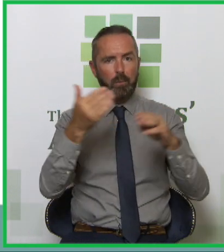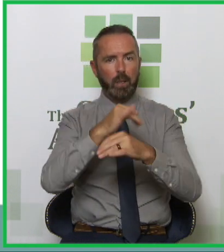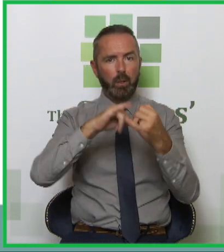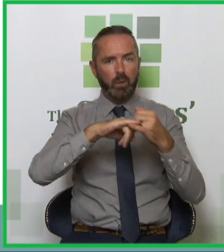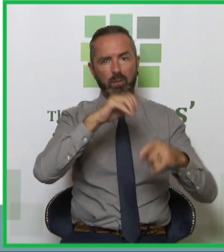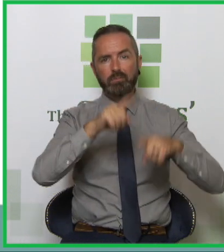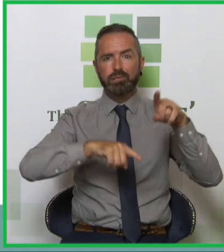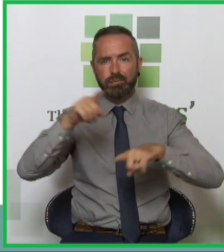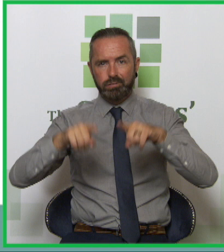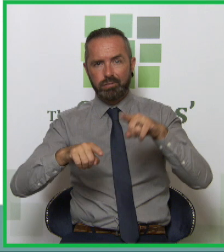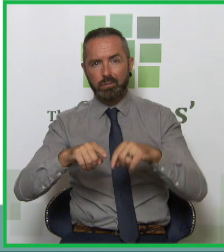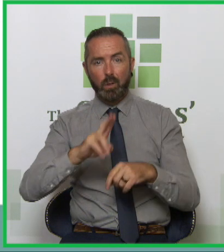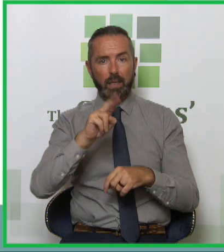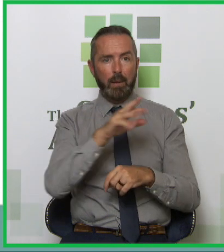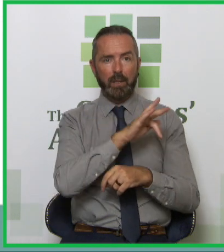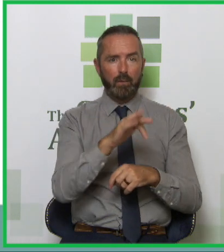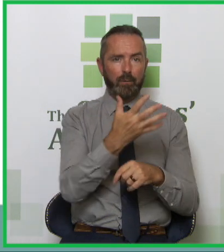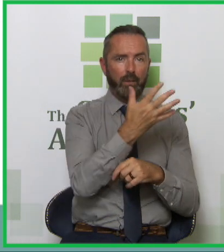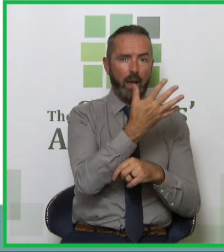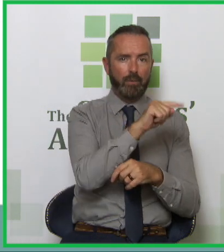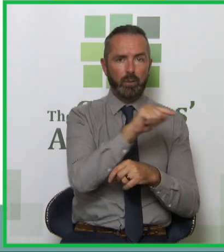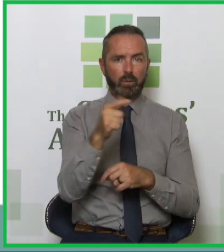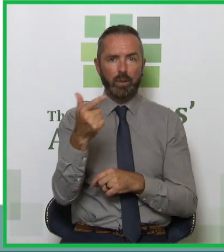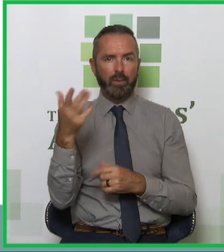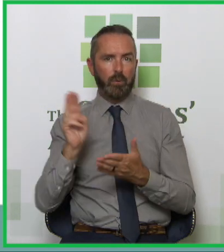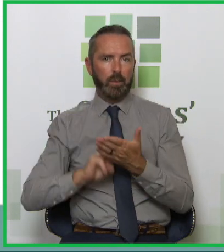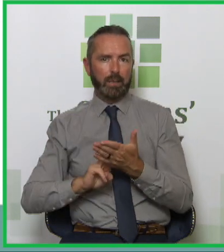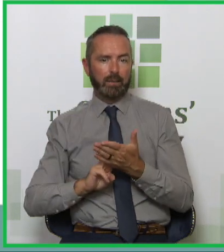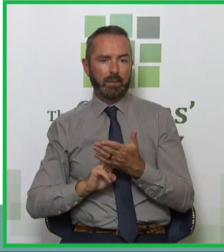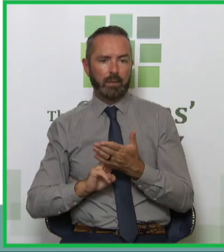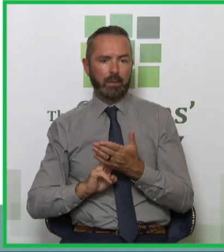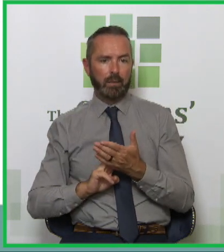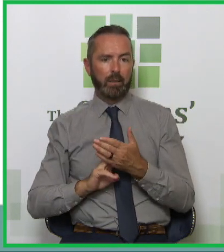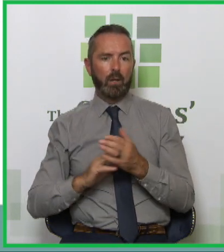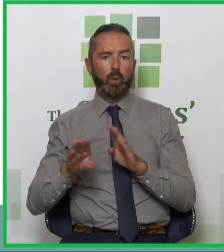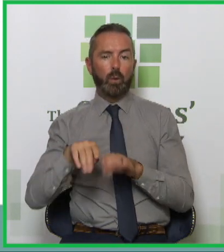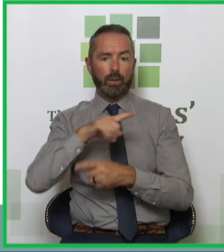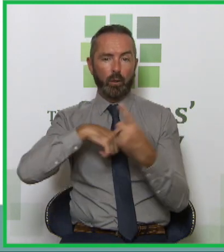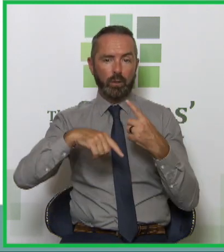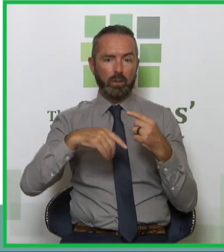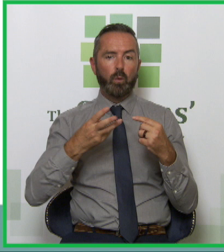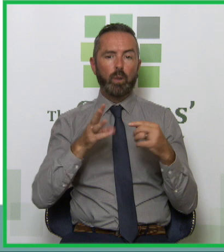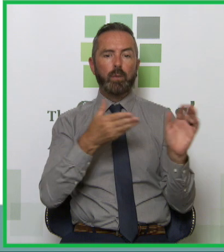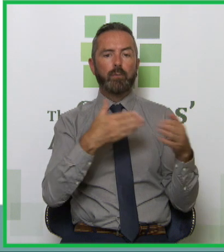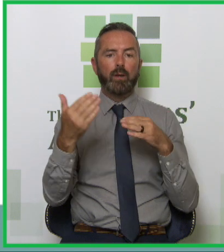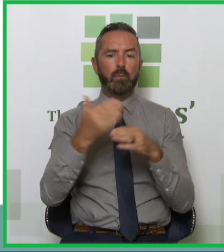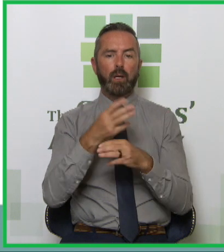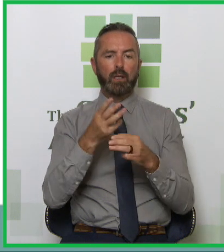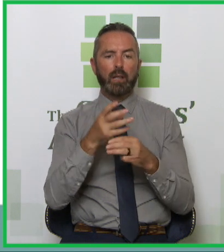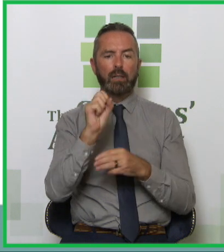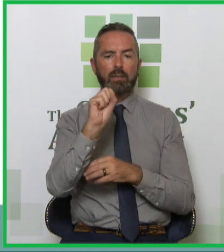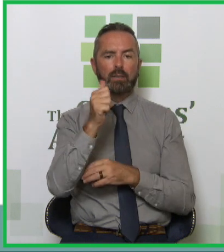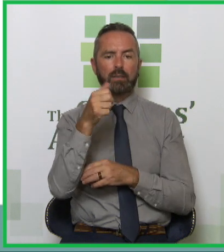can take anywhere from 5 to 25 minutes. In this context it will be delivered by the SARE practitioner and we'll likely